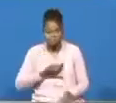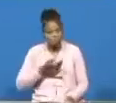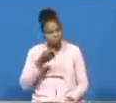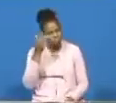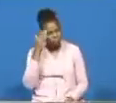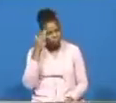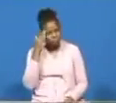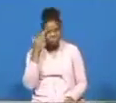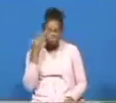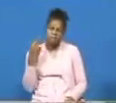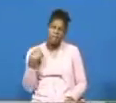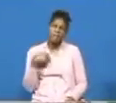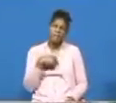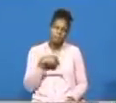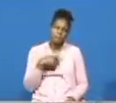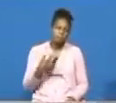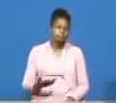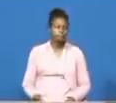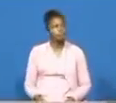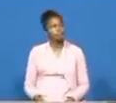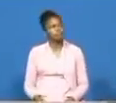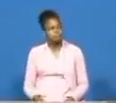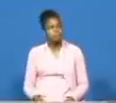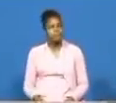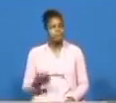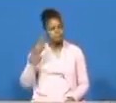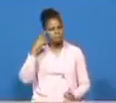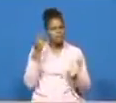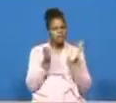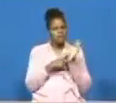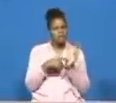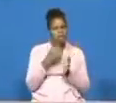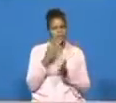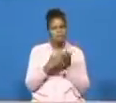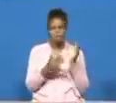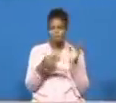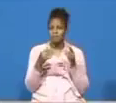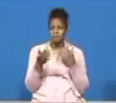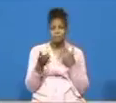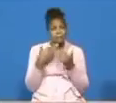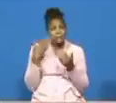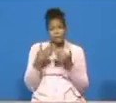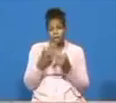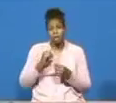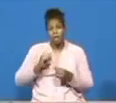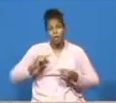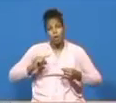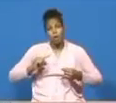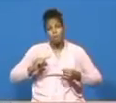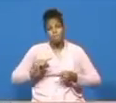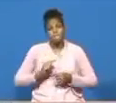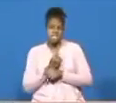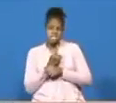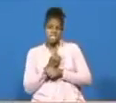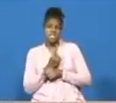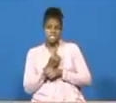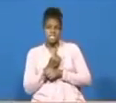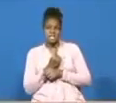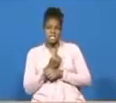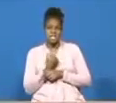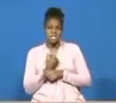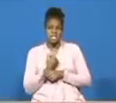we may have been and i recognize some of us are overly sensitive some of us we can't take